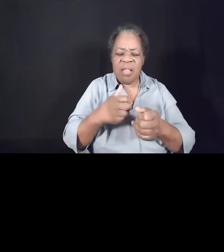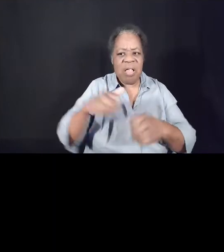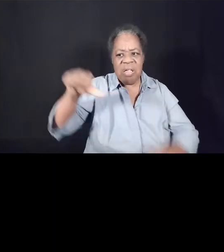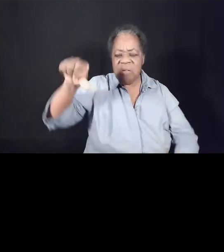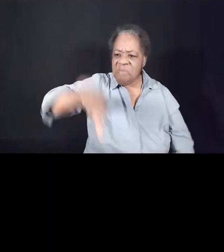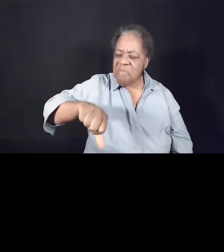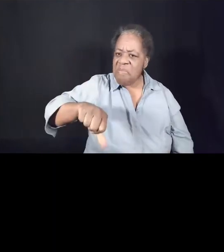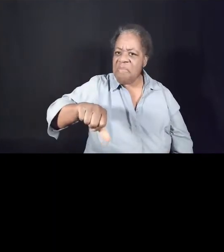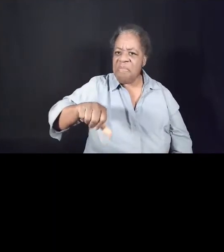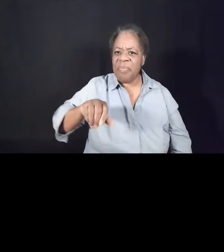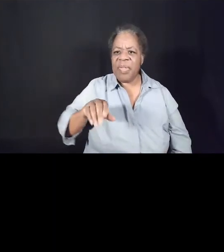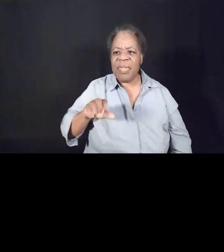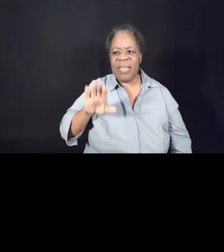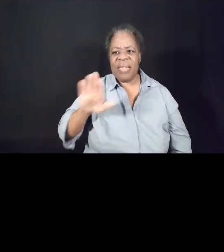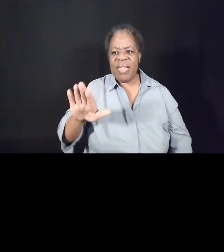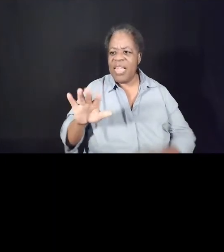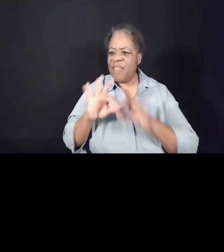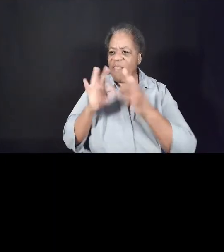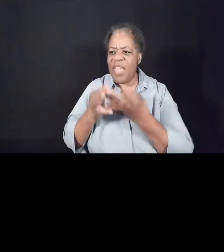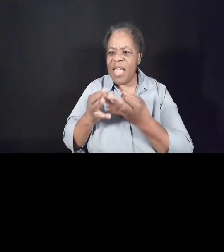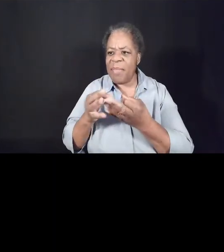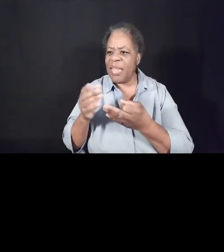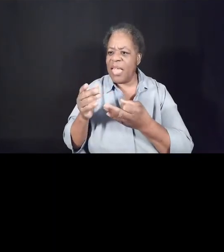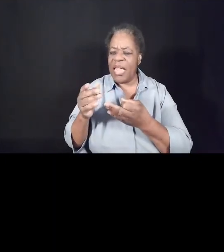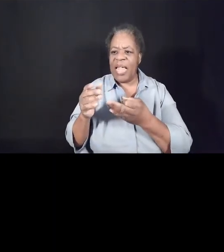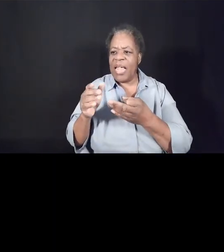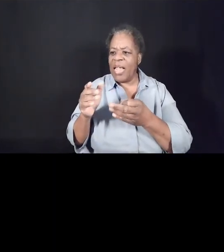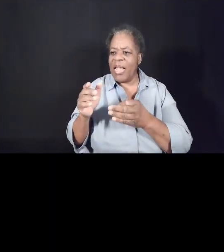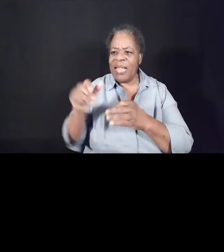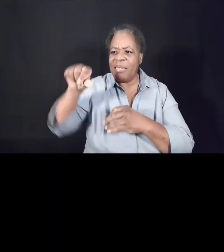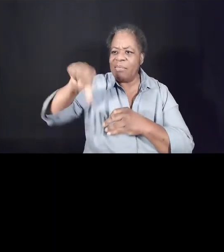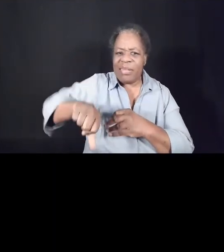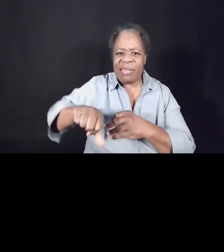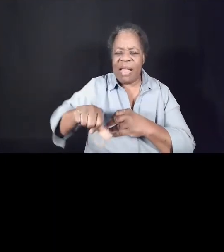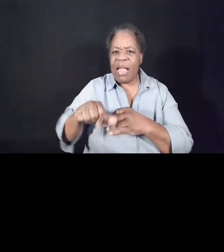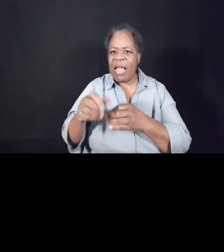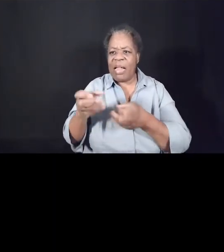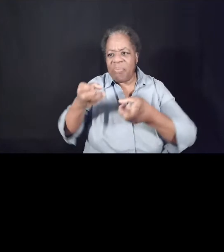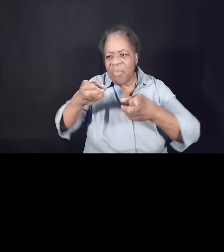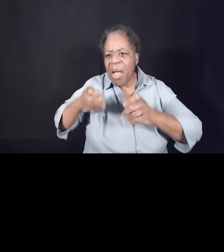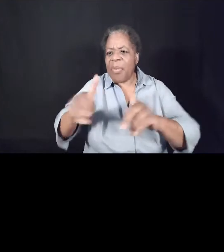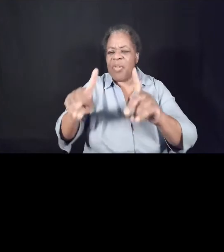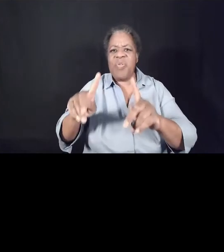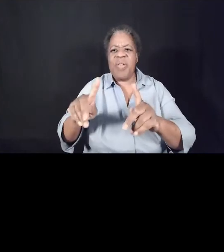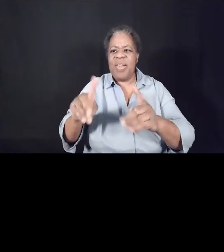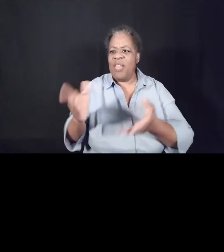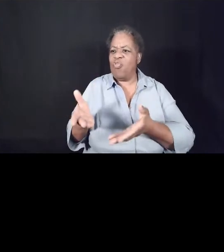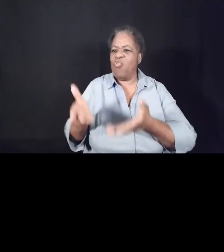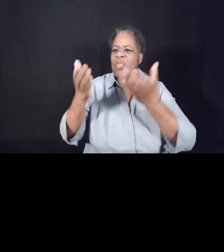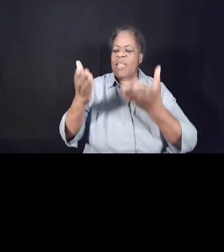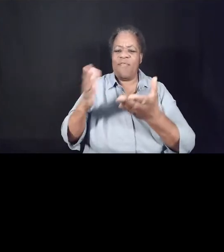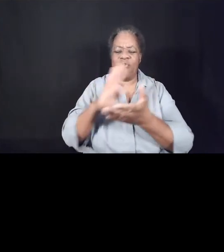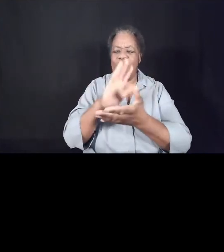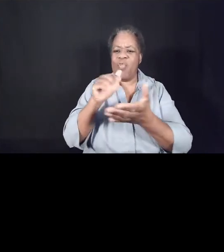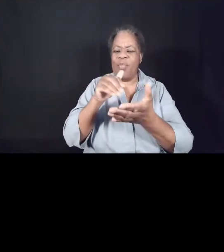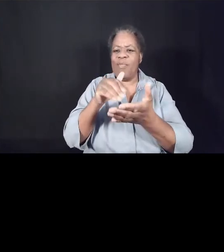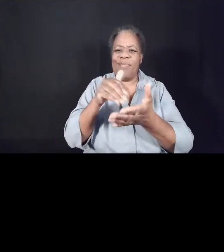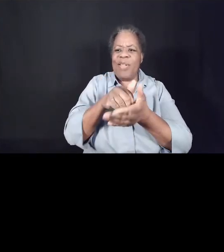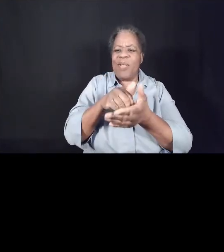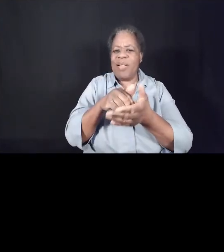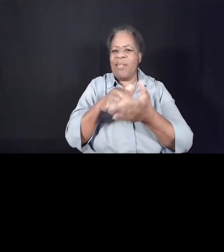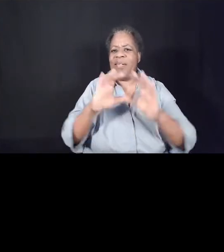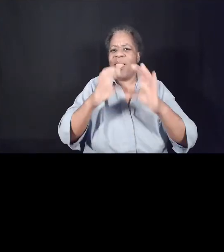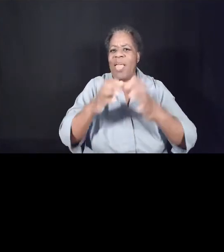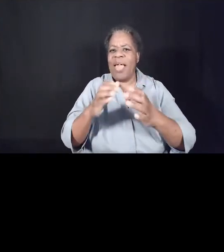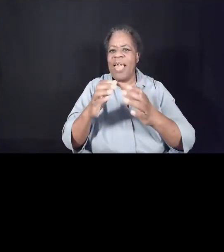economic boom that lifted millions of veterans and their families into middle-class American life. And he was